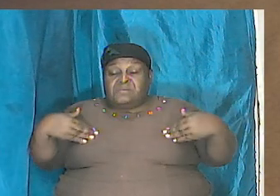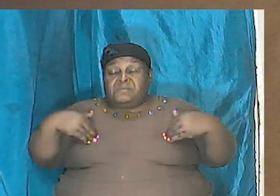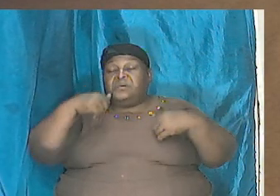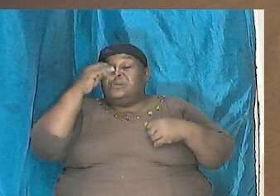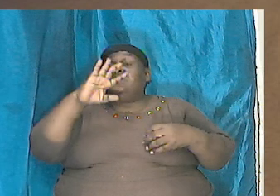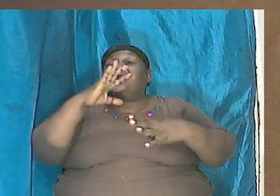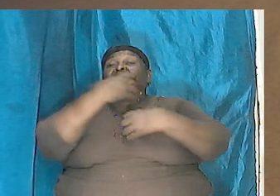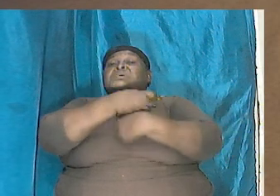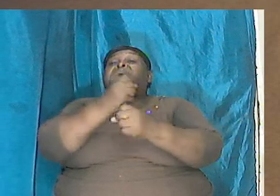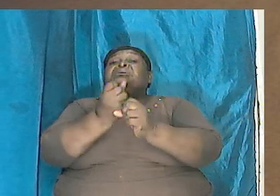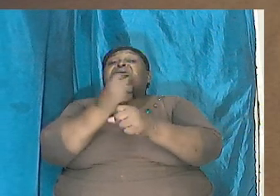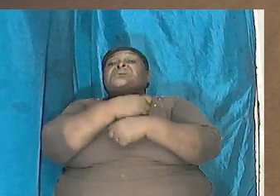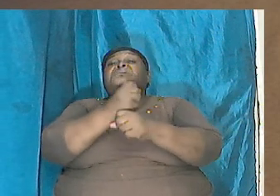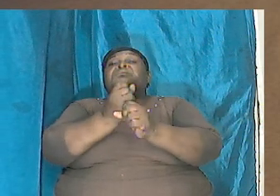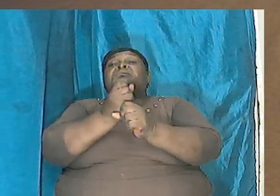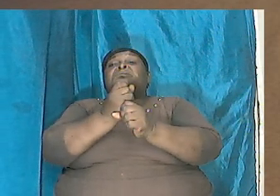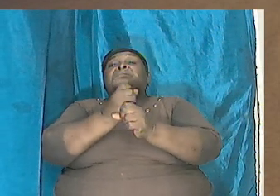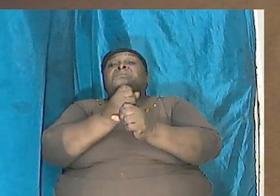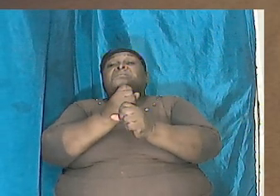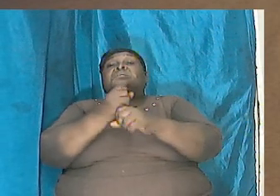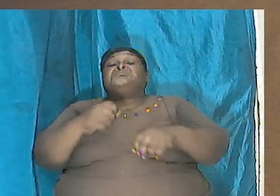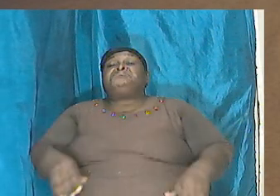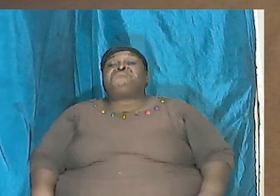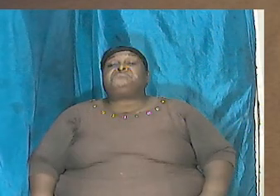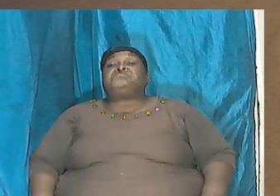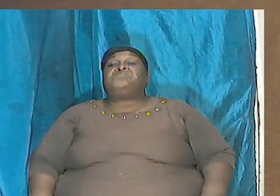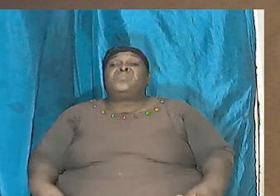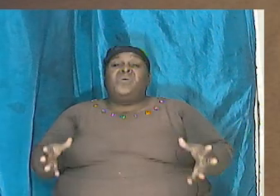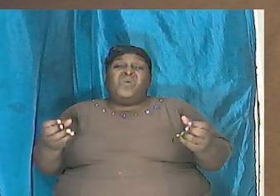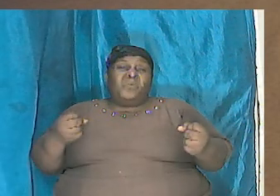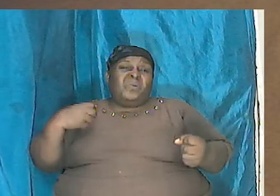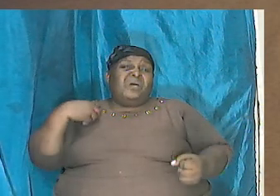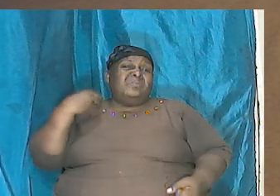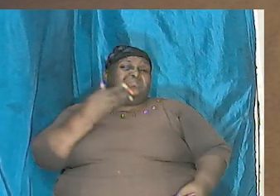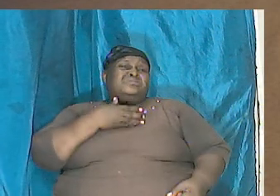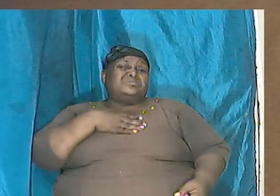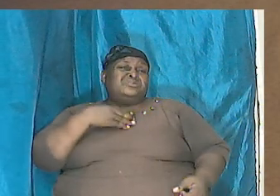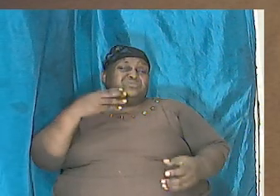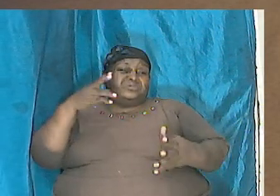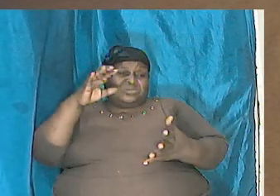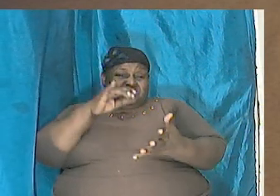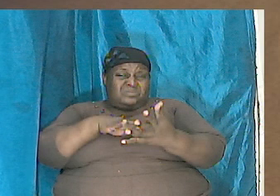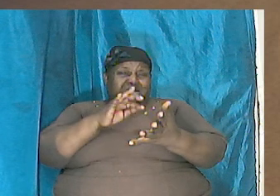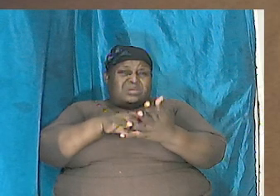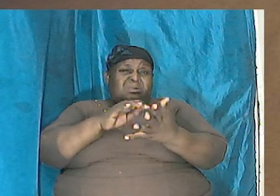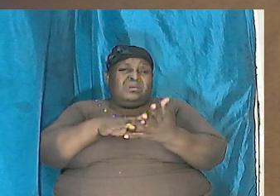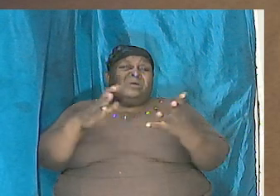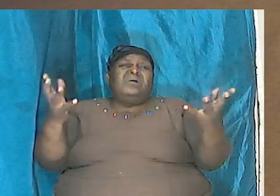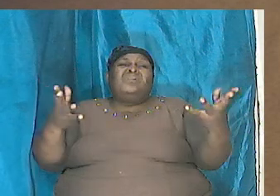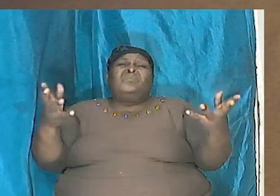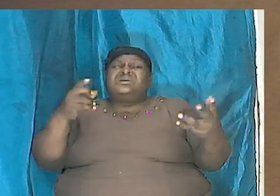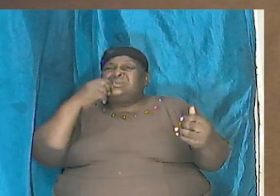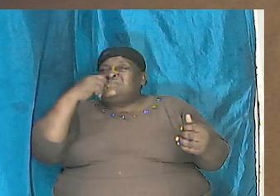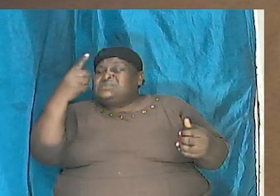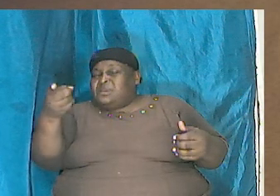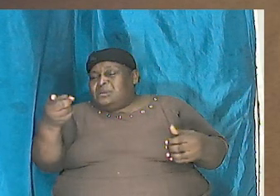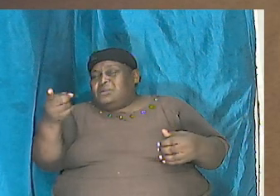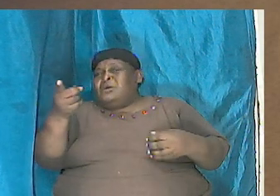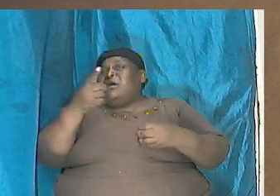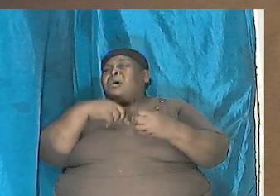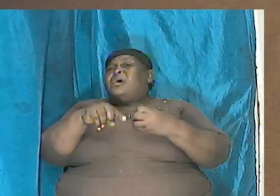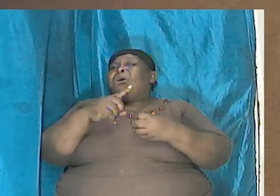unto him brothers and sisters I want us to take a look at what is being described here how